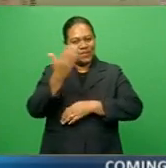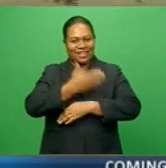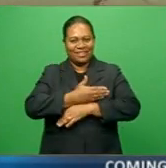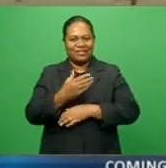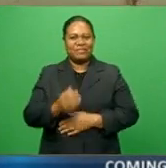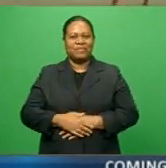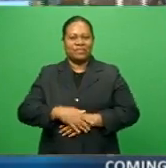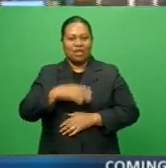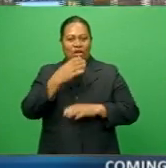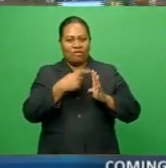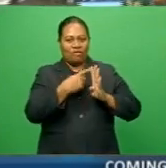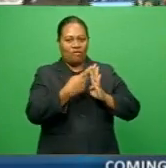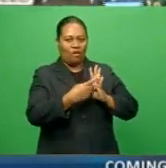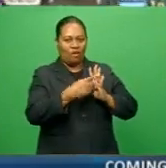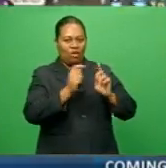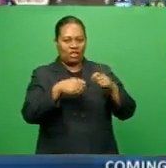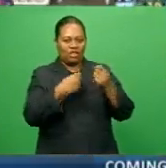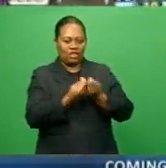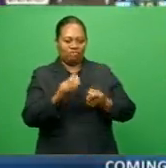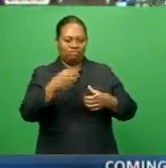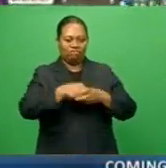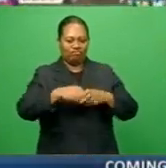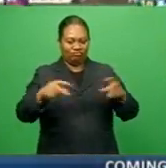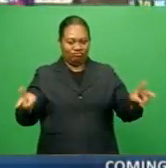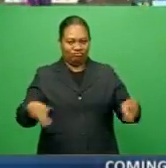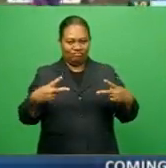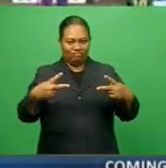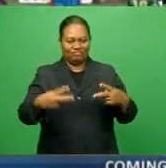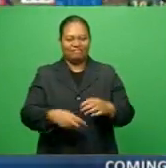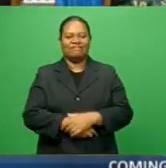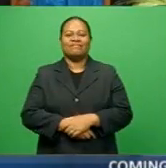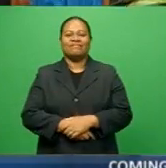Four champion teams in Fiji Facts semifinal.